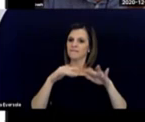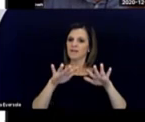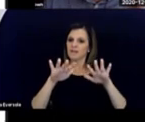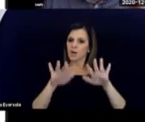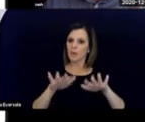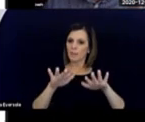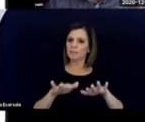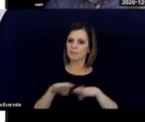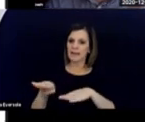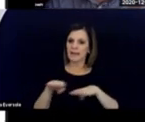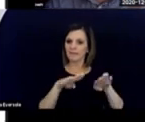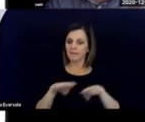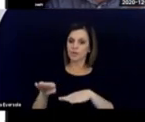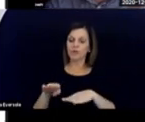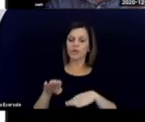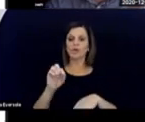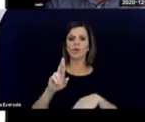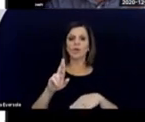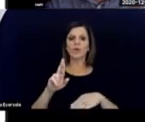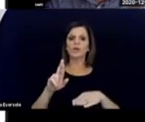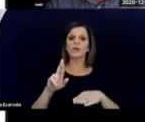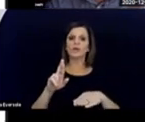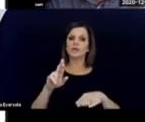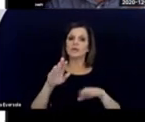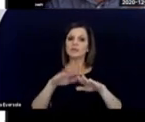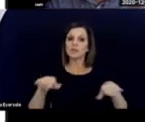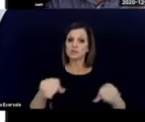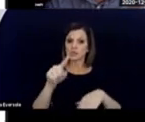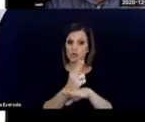longer attention span in terms of time.